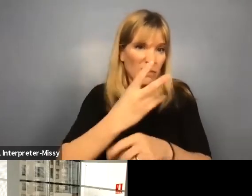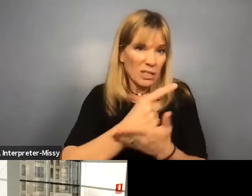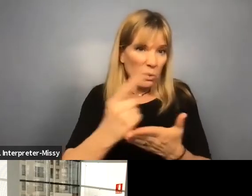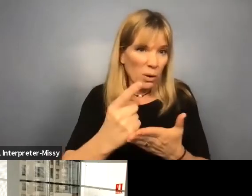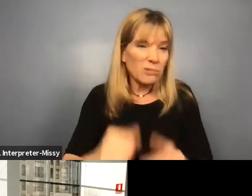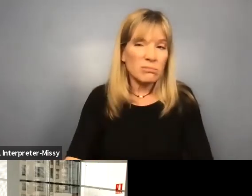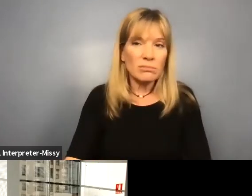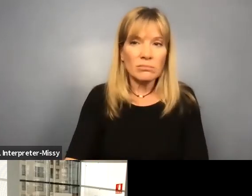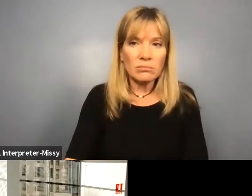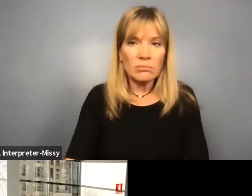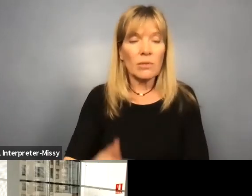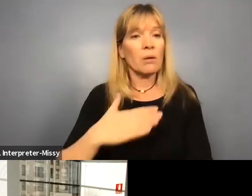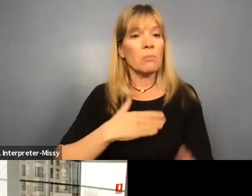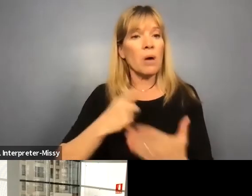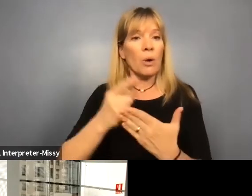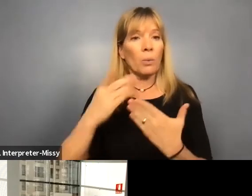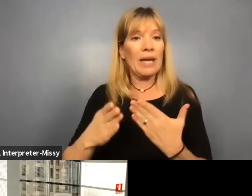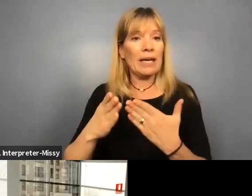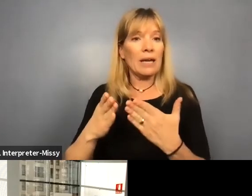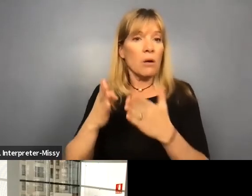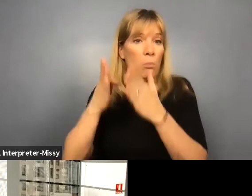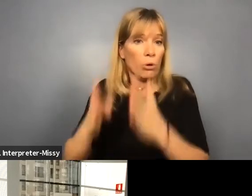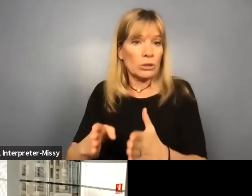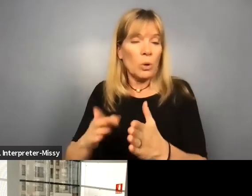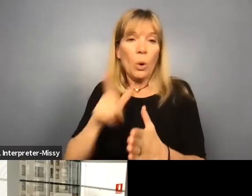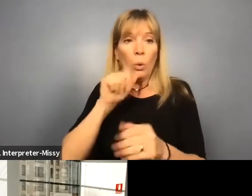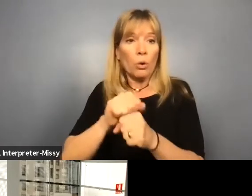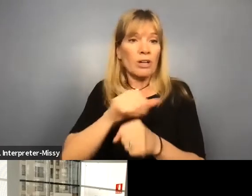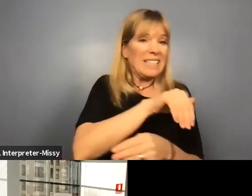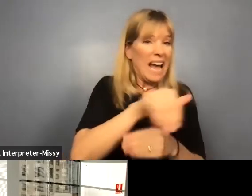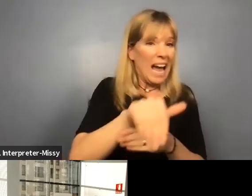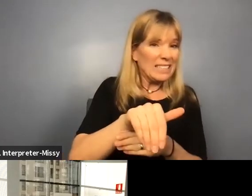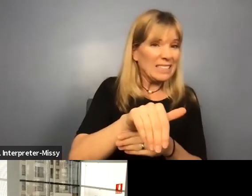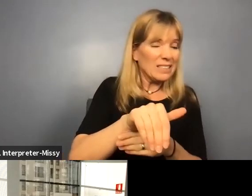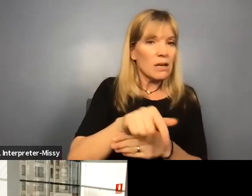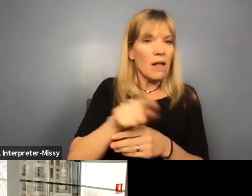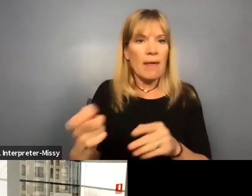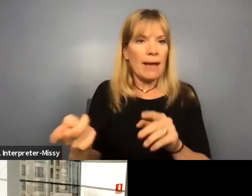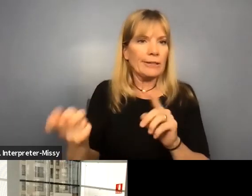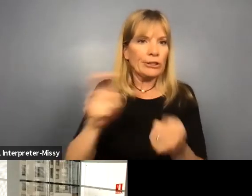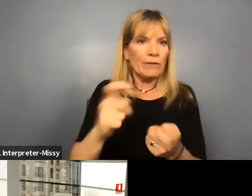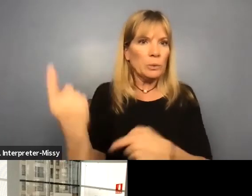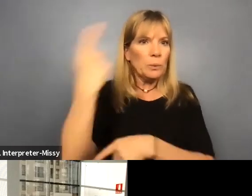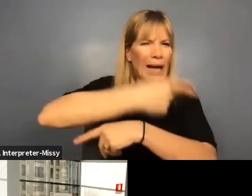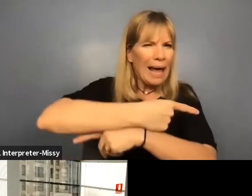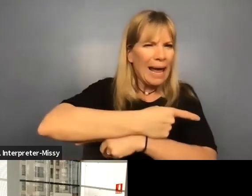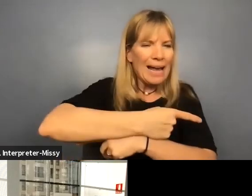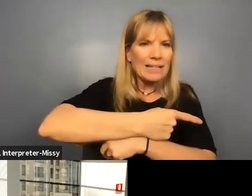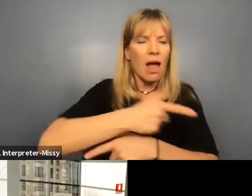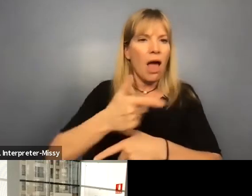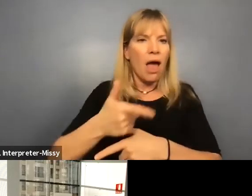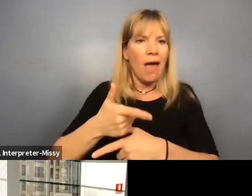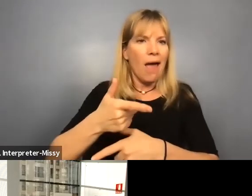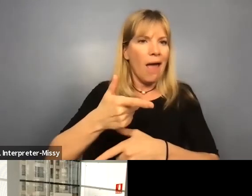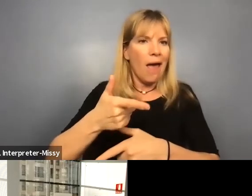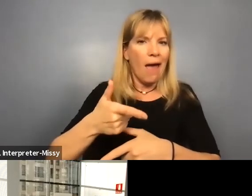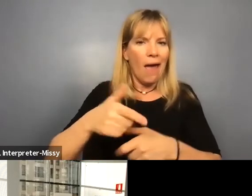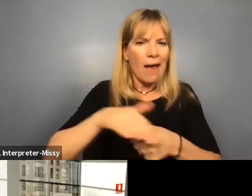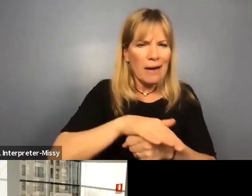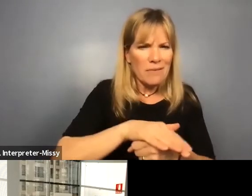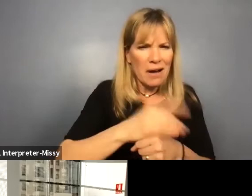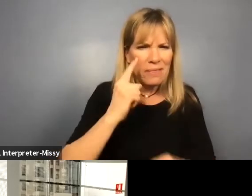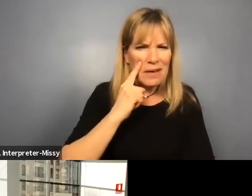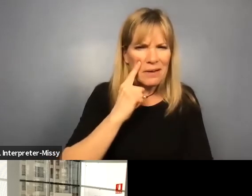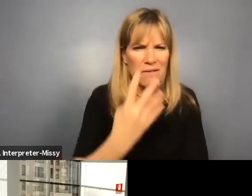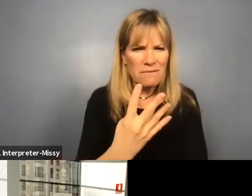And my weekend aid that was working nights needed to shift to days and cover, I think it was